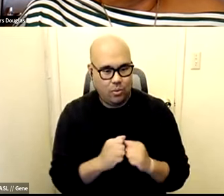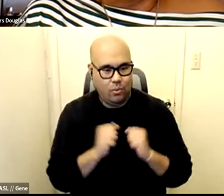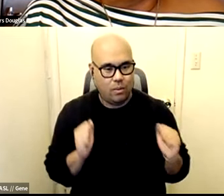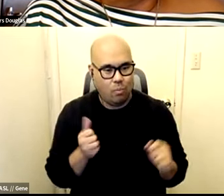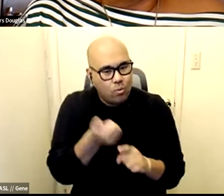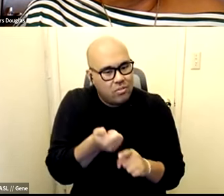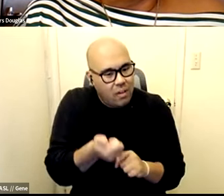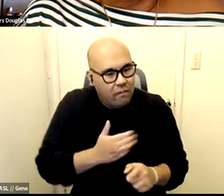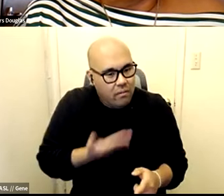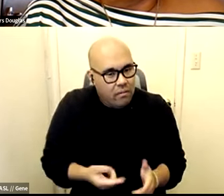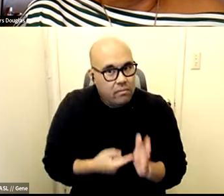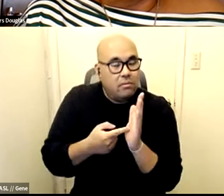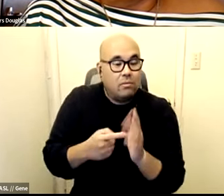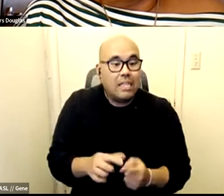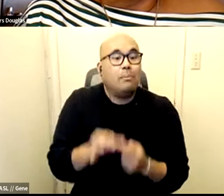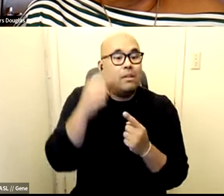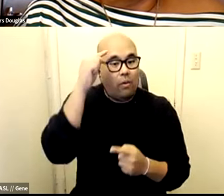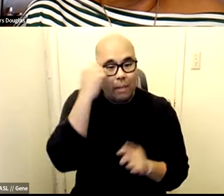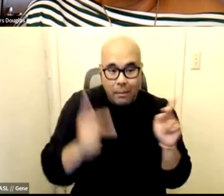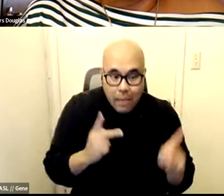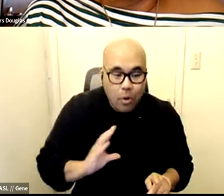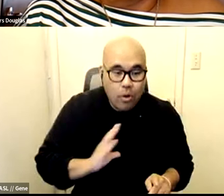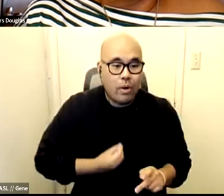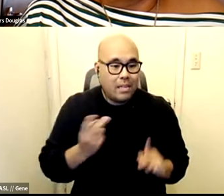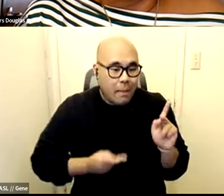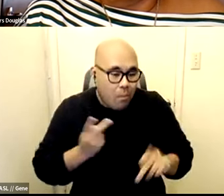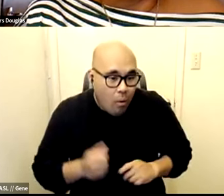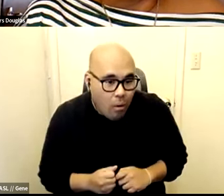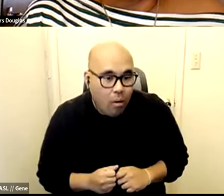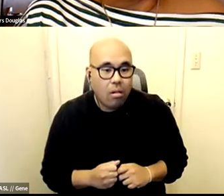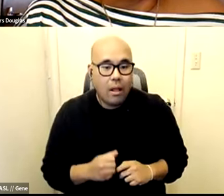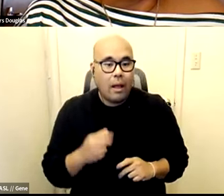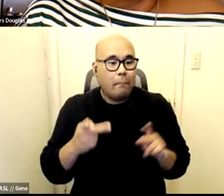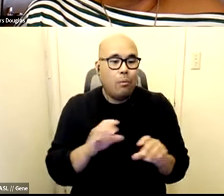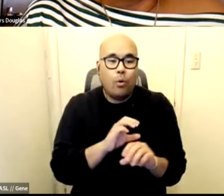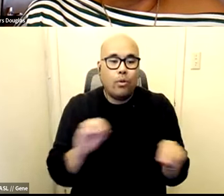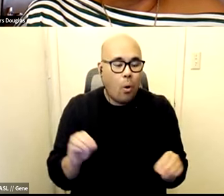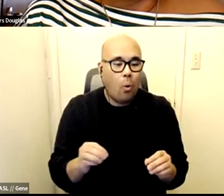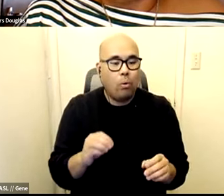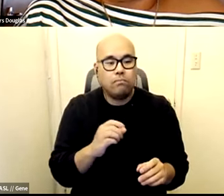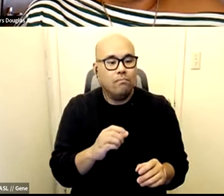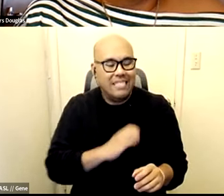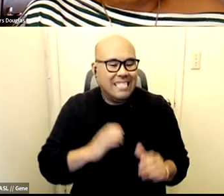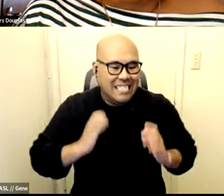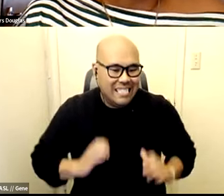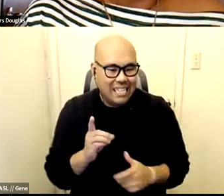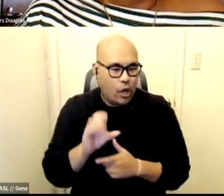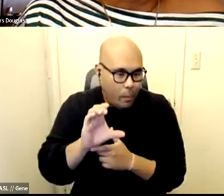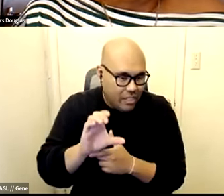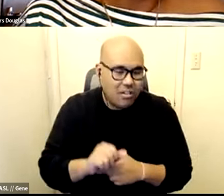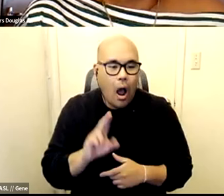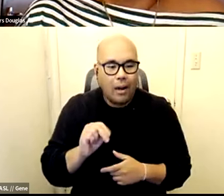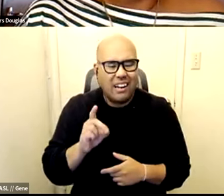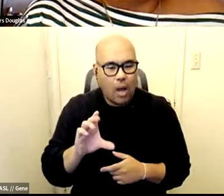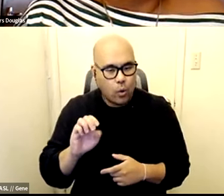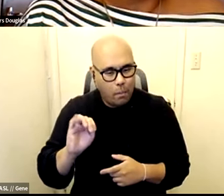um for black people for trans people for for people who are undocumented anyone who is targeted by